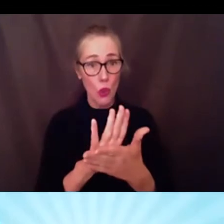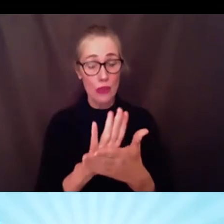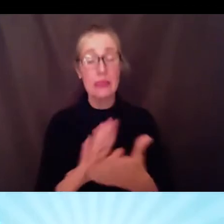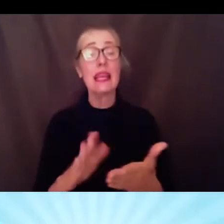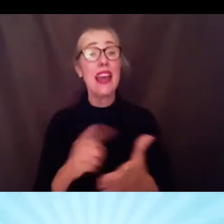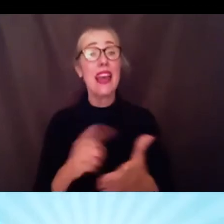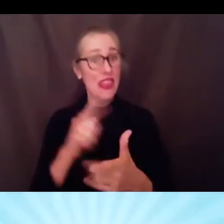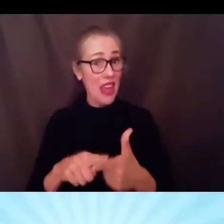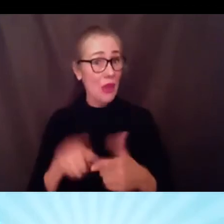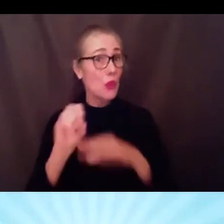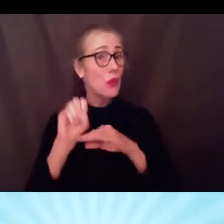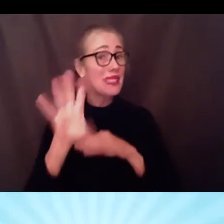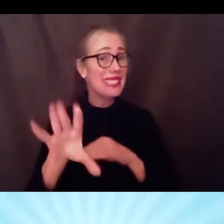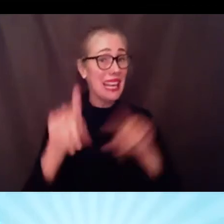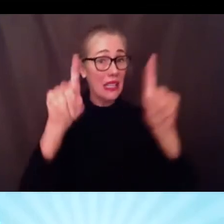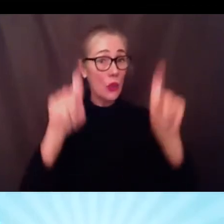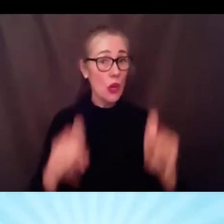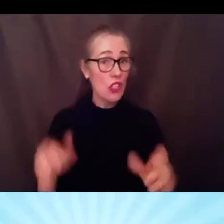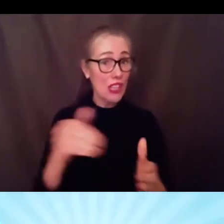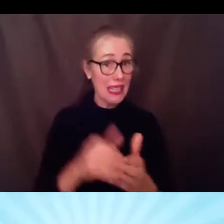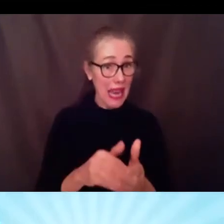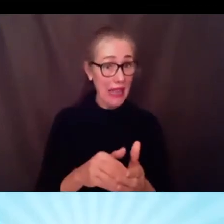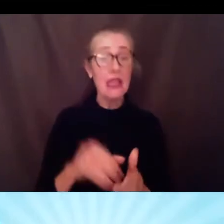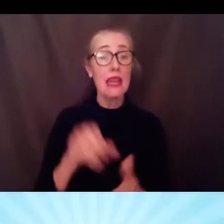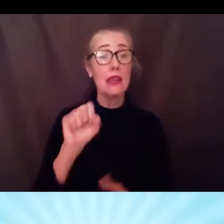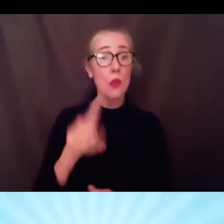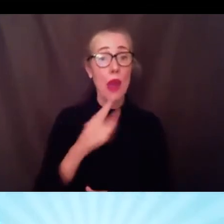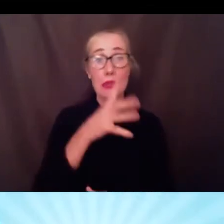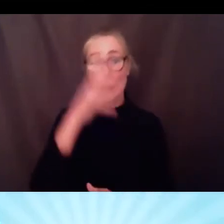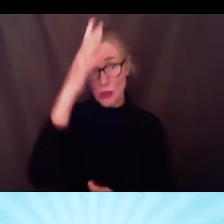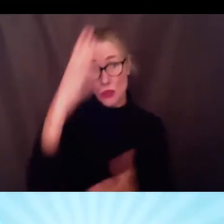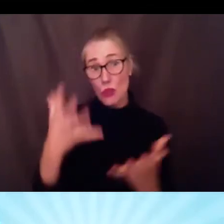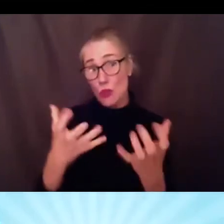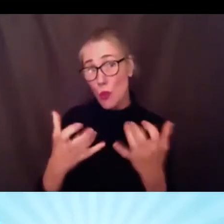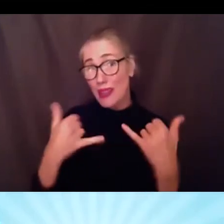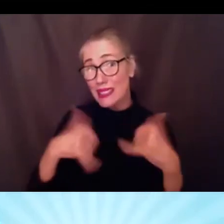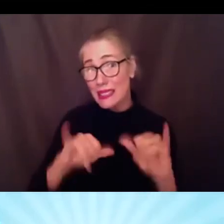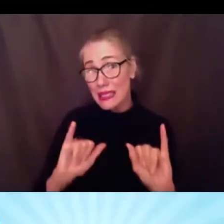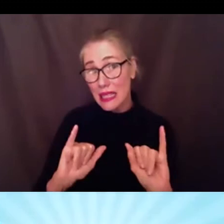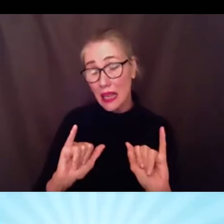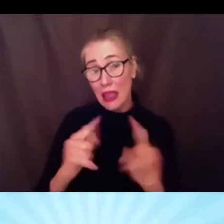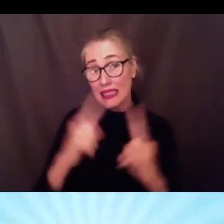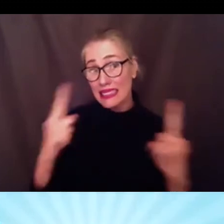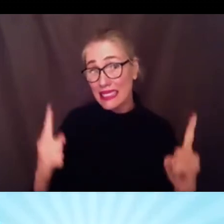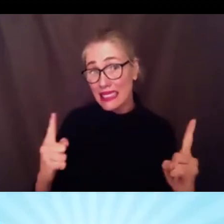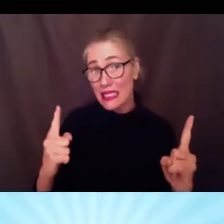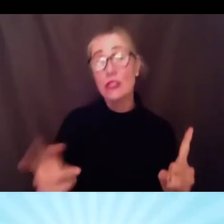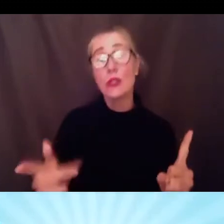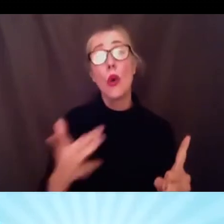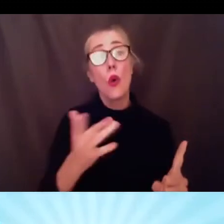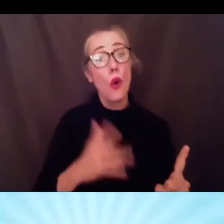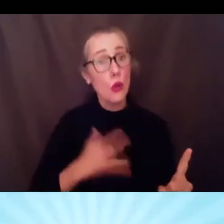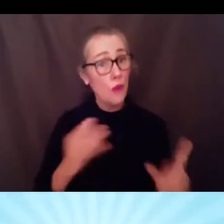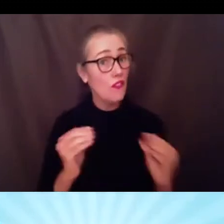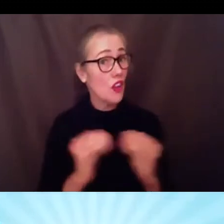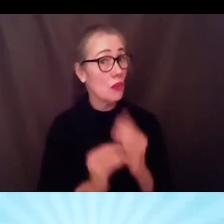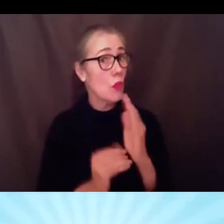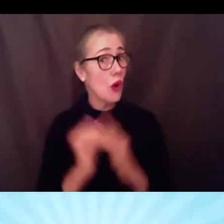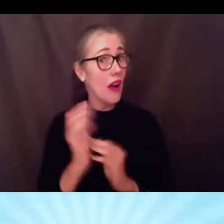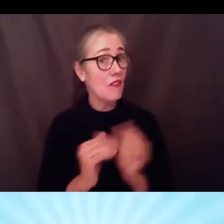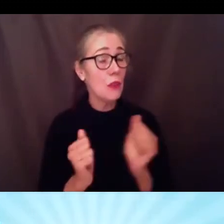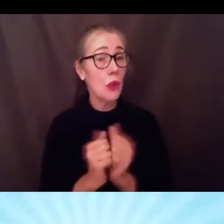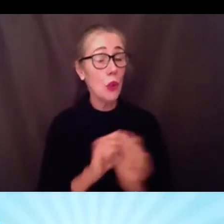with the in-person selection or would you prefer distance learning so that will be going out in the coming